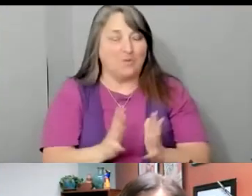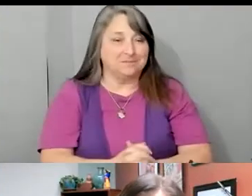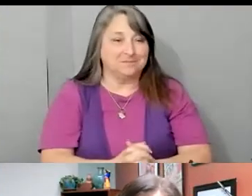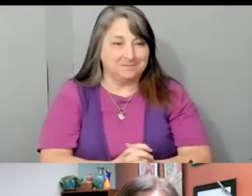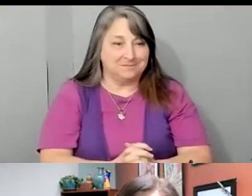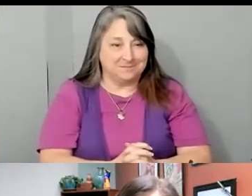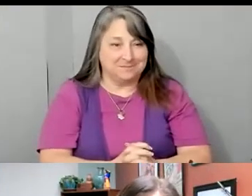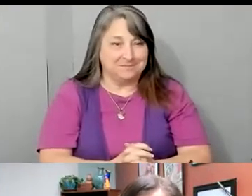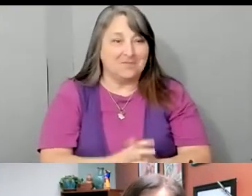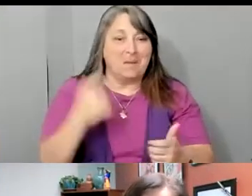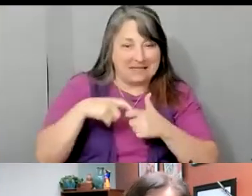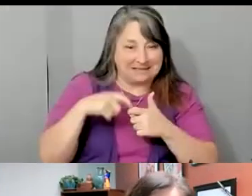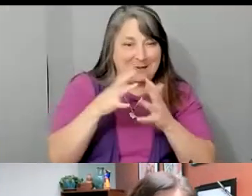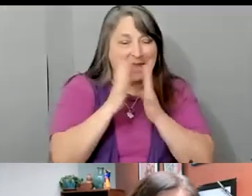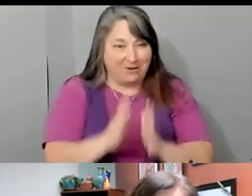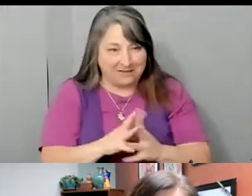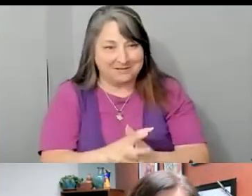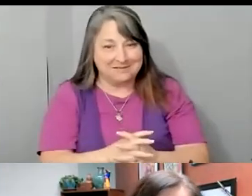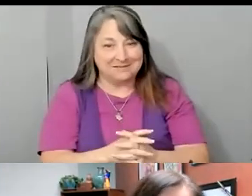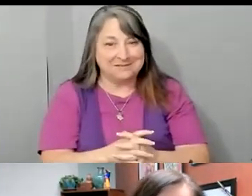Bueno, buenísimo. Humberto.